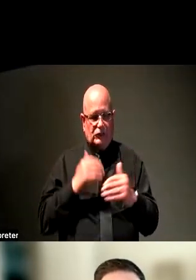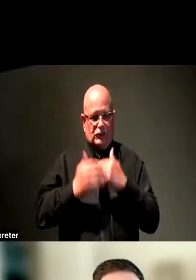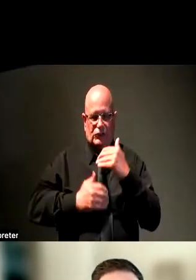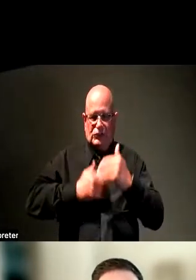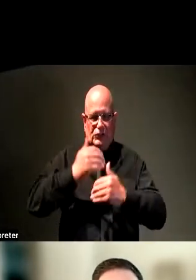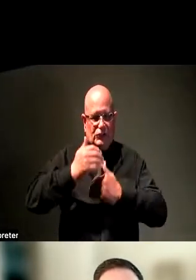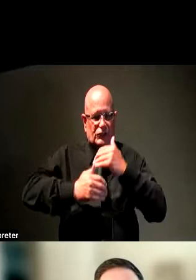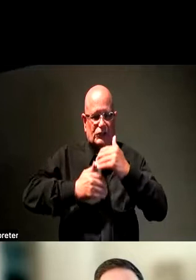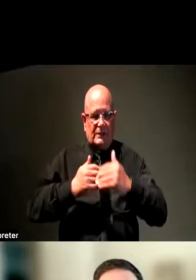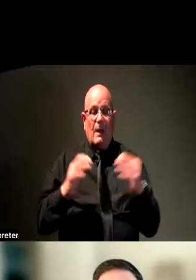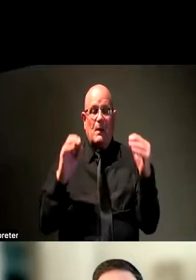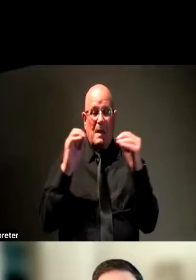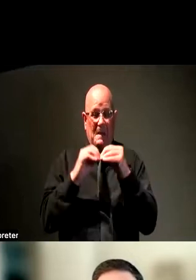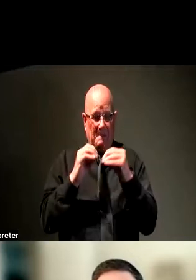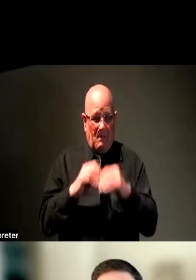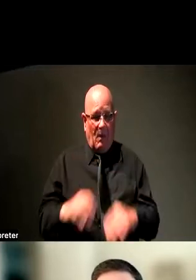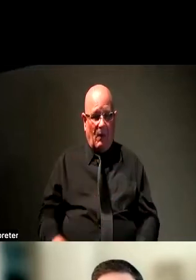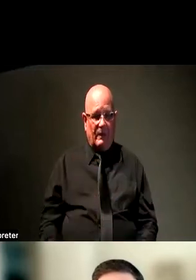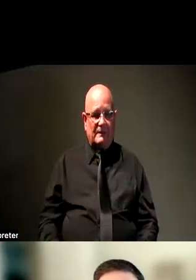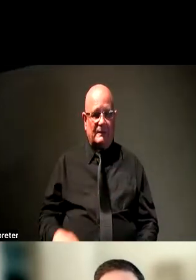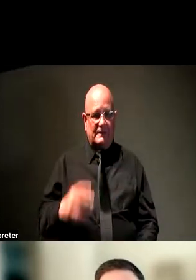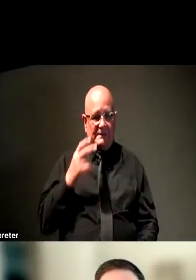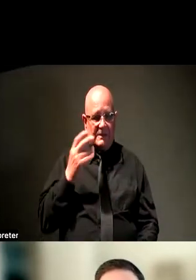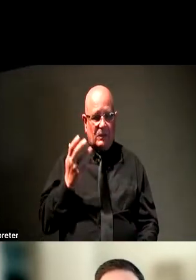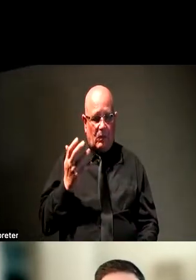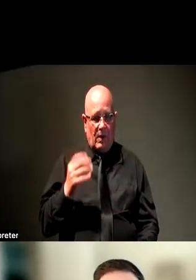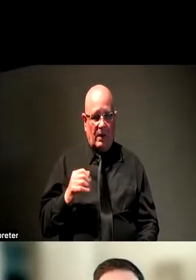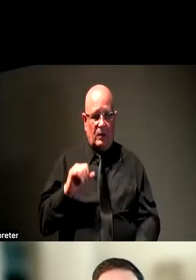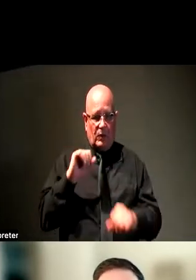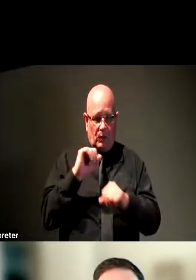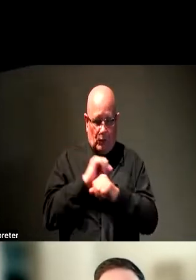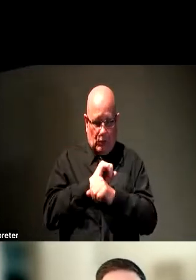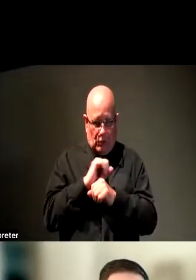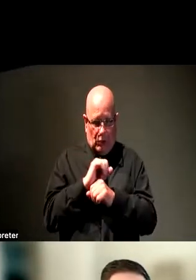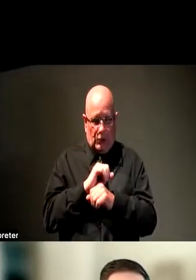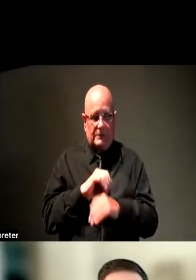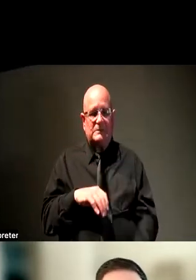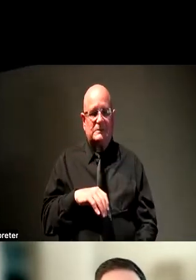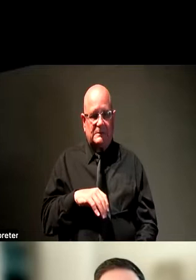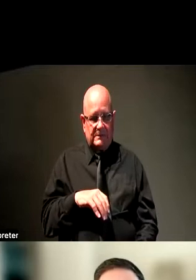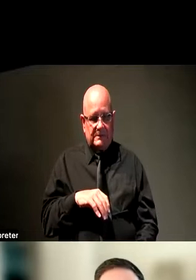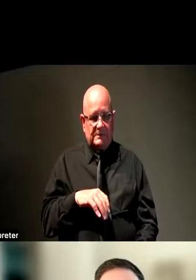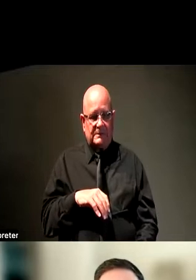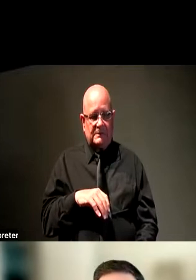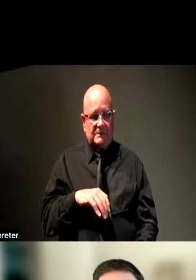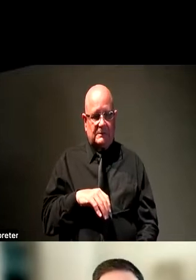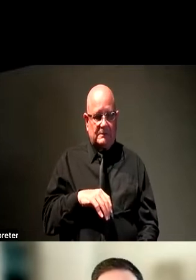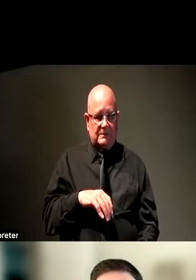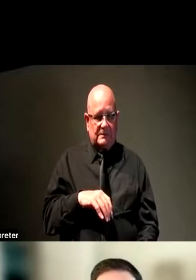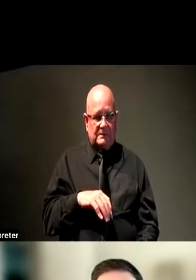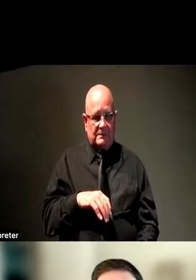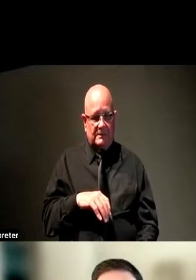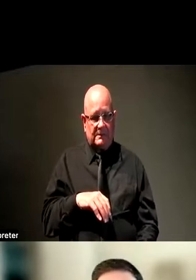now have a bit more to take a look at what has worked and what hasn't worked for us and for the people that we serve,